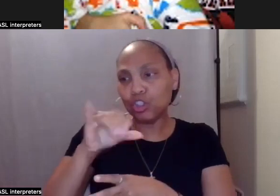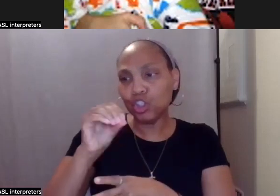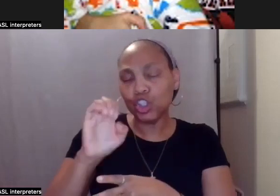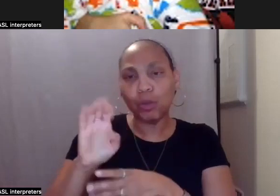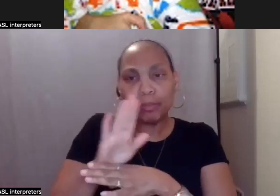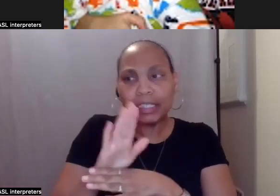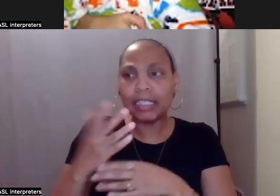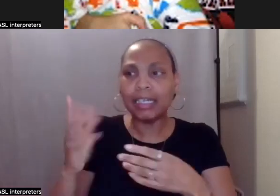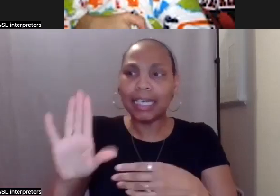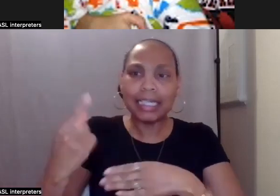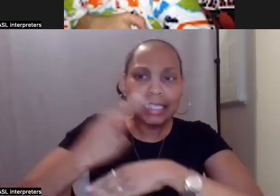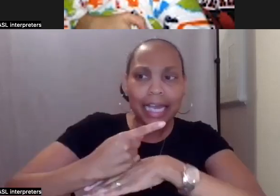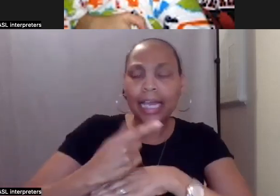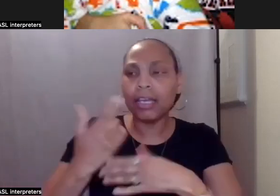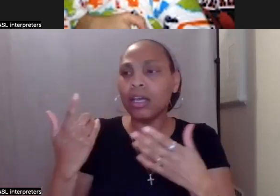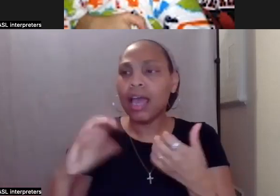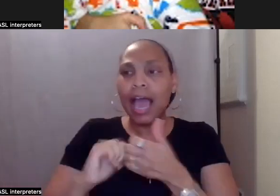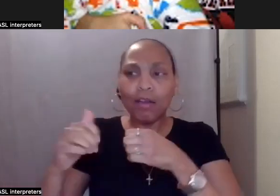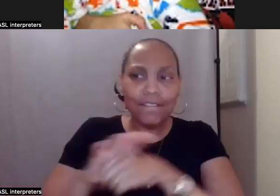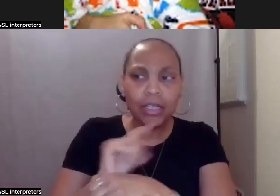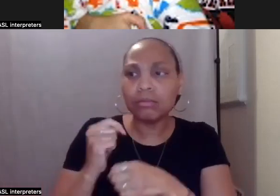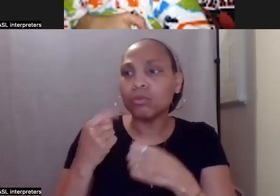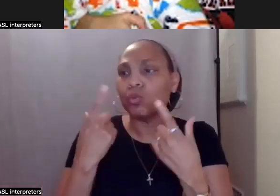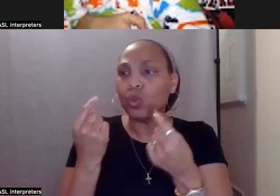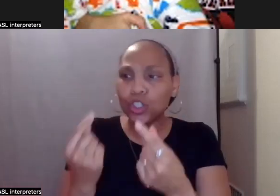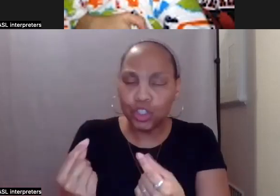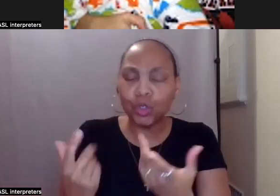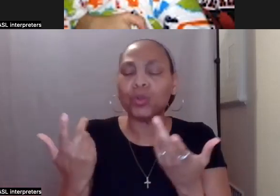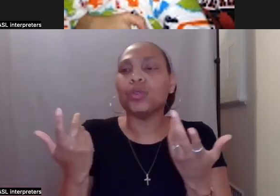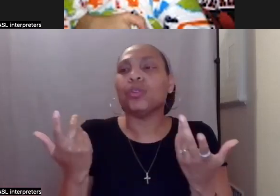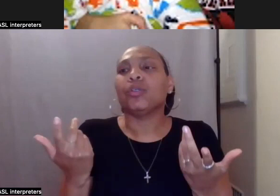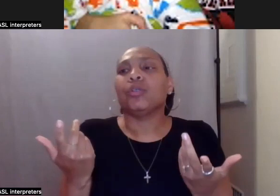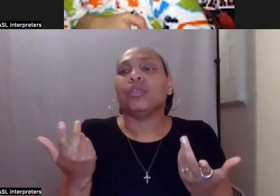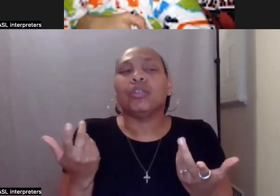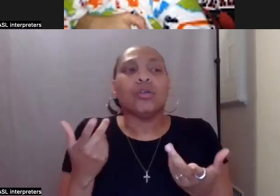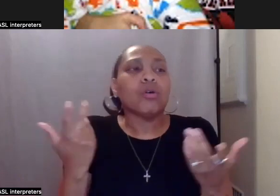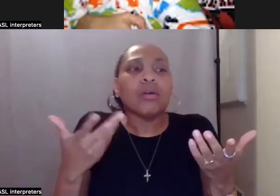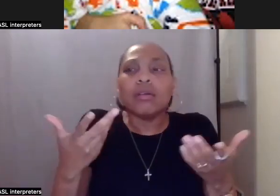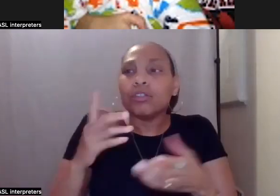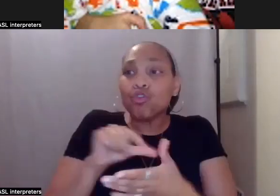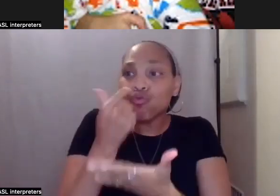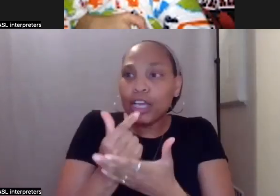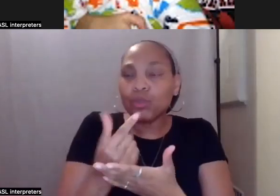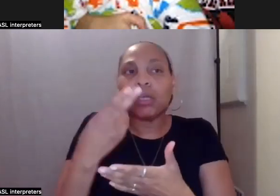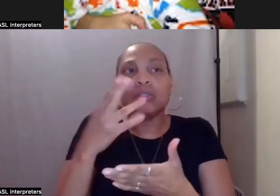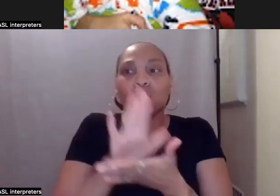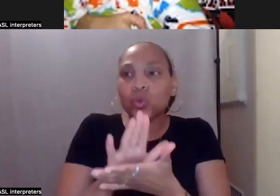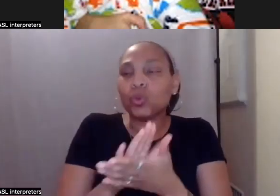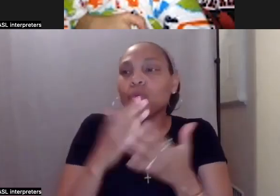what needed to be done when he was leaving the education system. Okay, what are we doing next? Let's, let's figure out how we're going to fill the day.